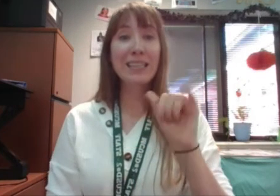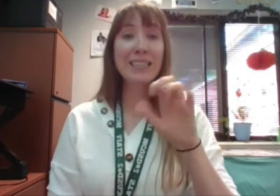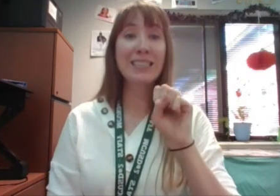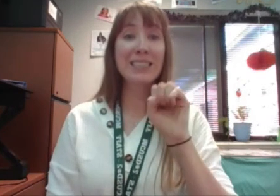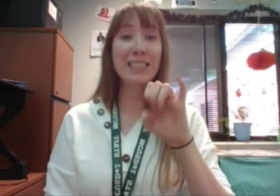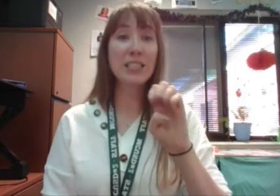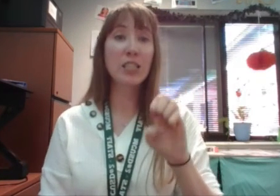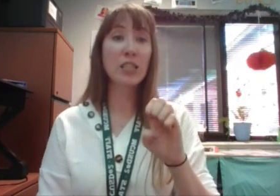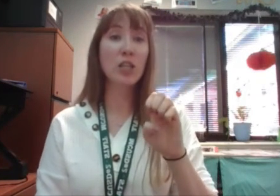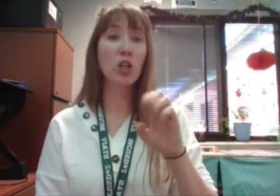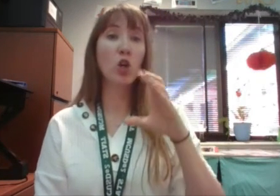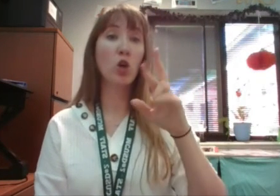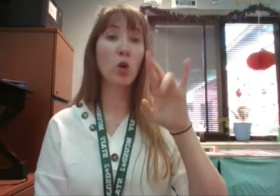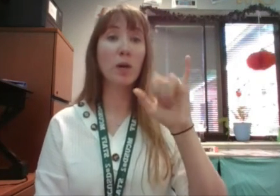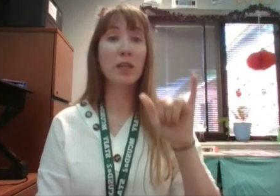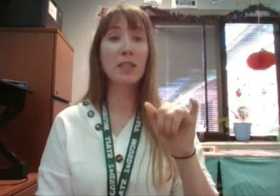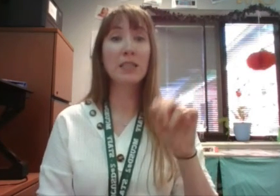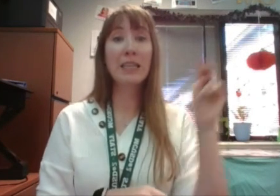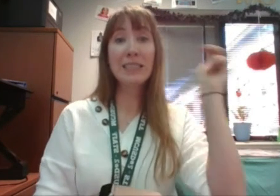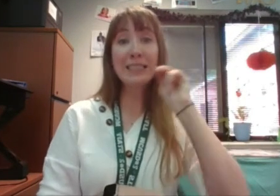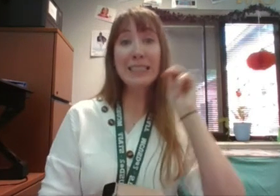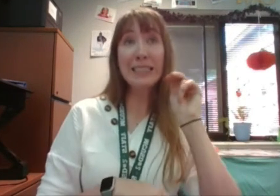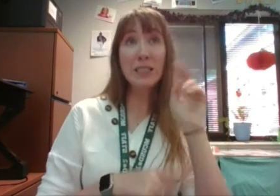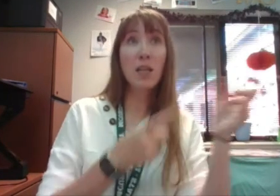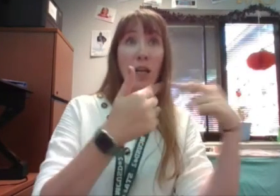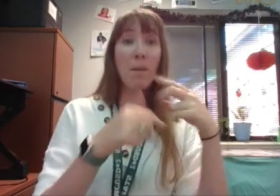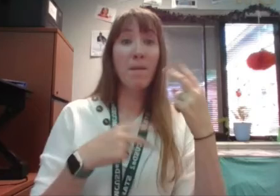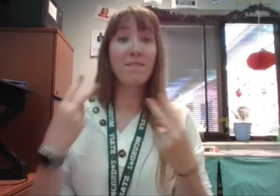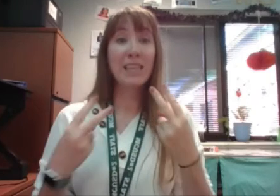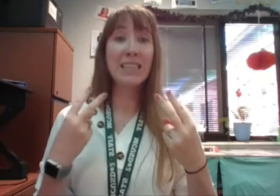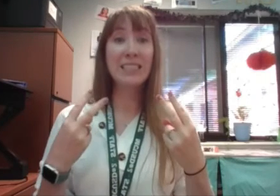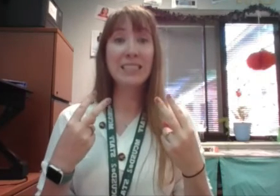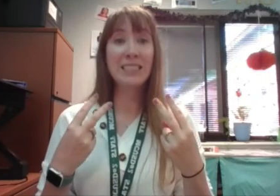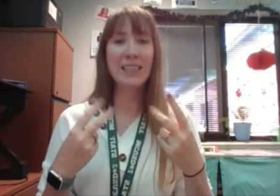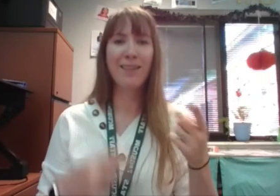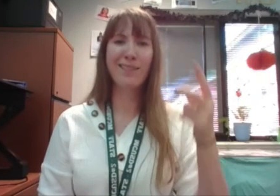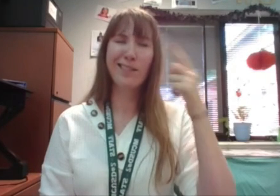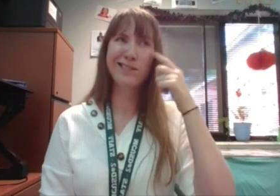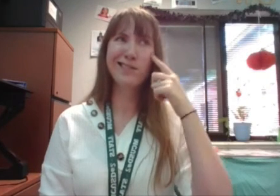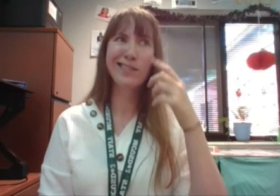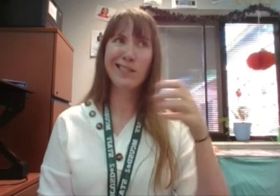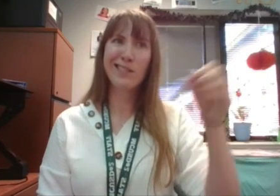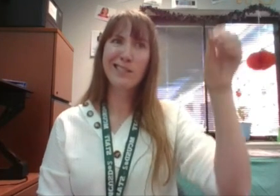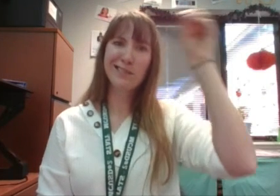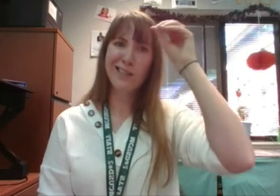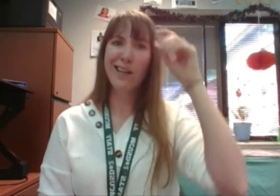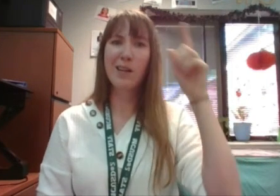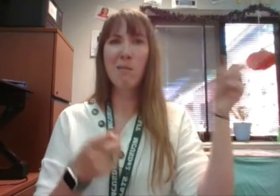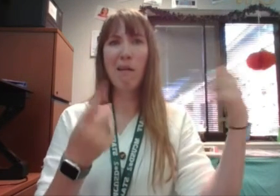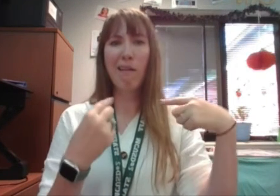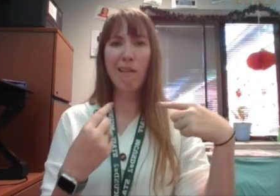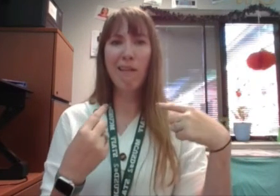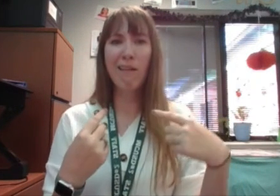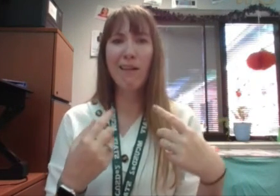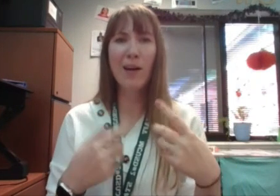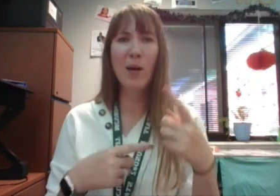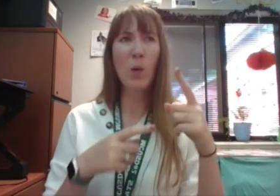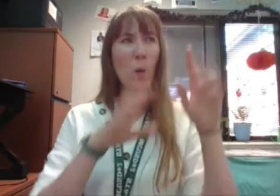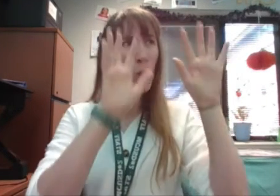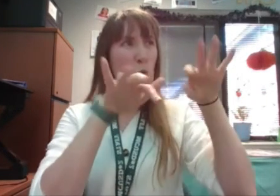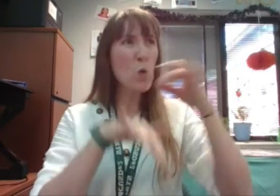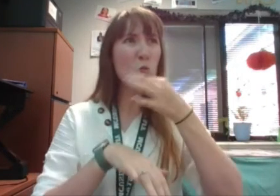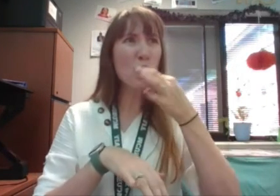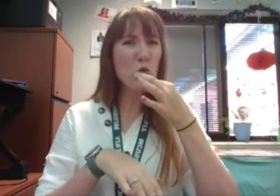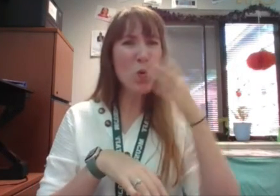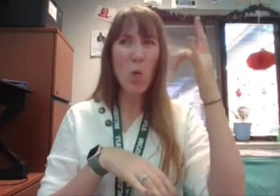visit. I thought she was a little foolish for I could see a storm was brewing. She was to leave before dark but it's dark